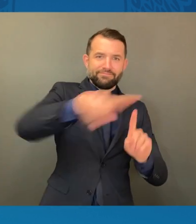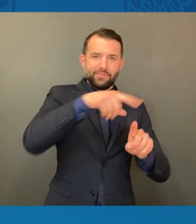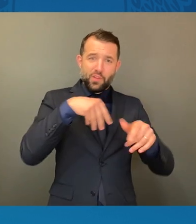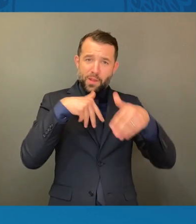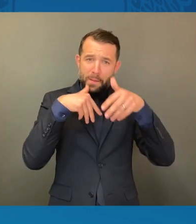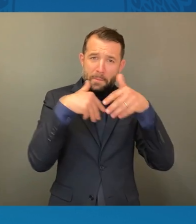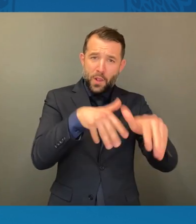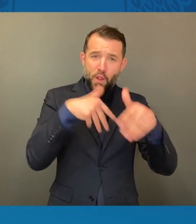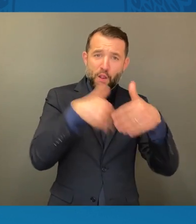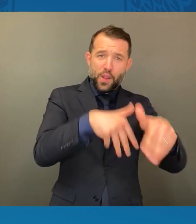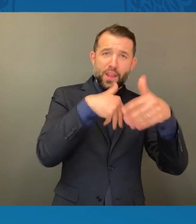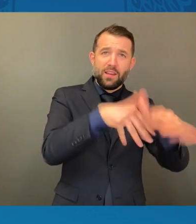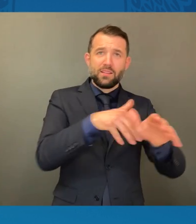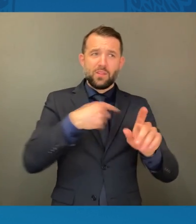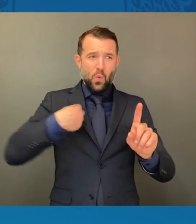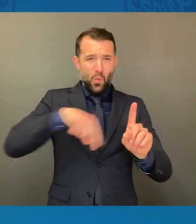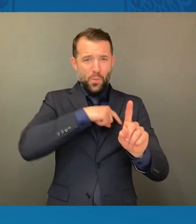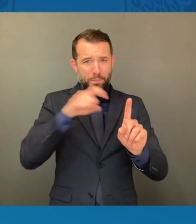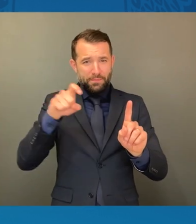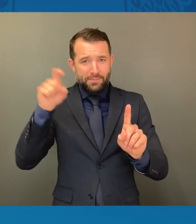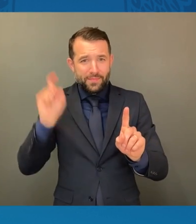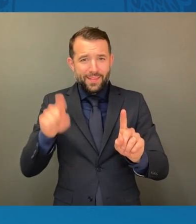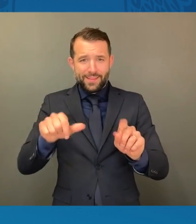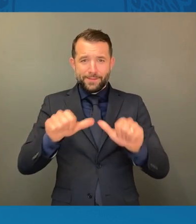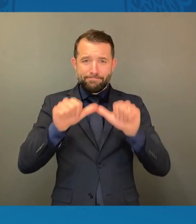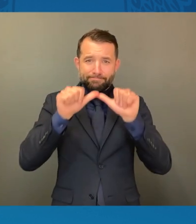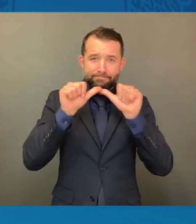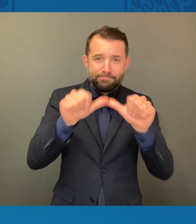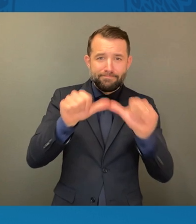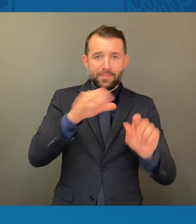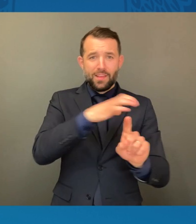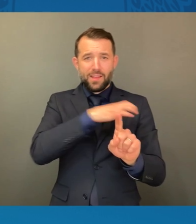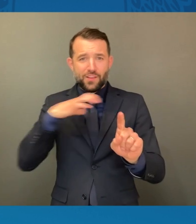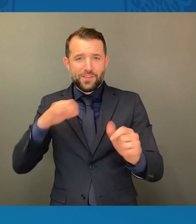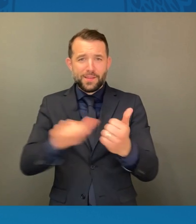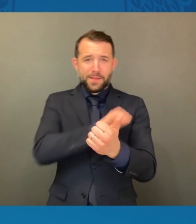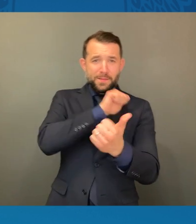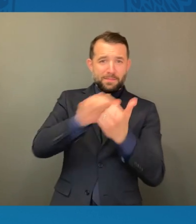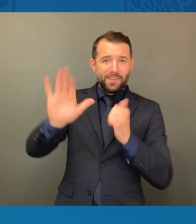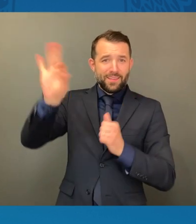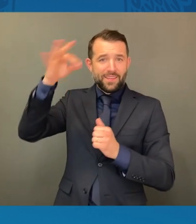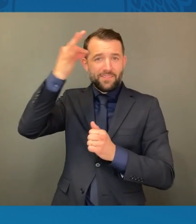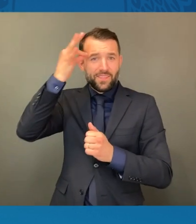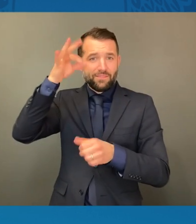continue to push Congress to pass federal voting rights legislation.